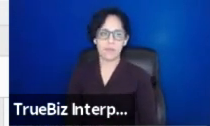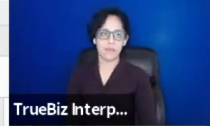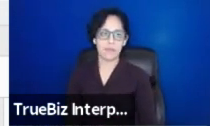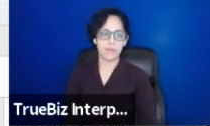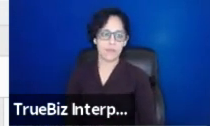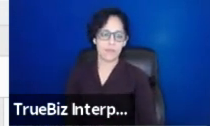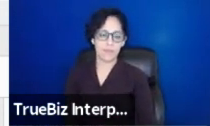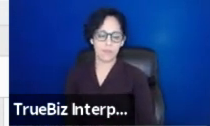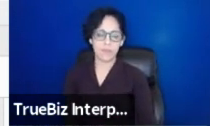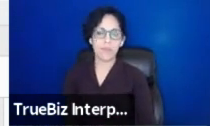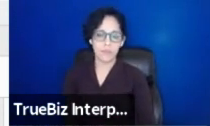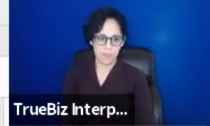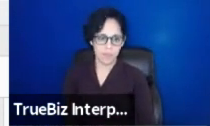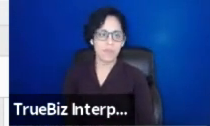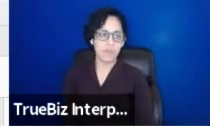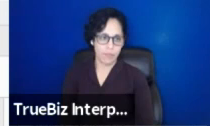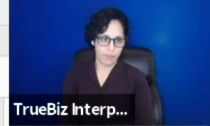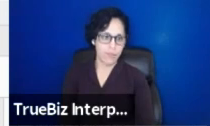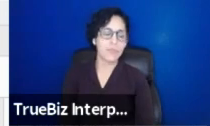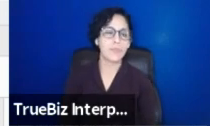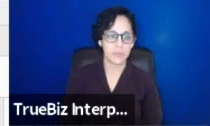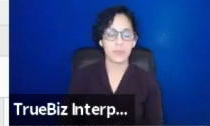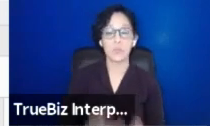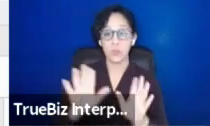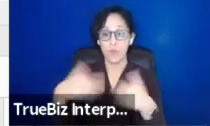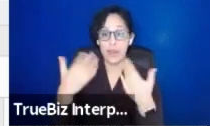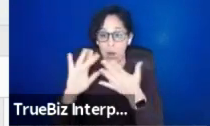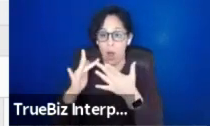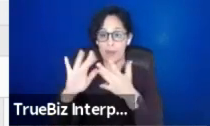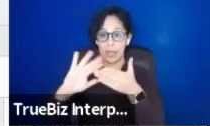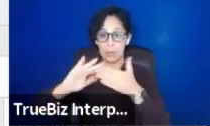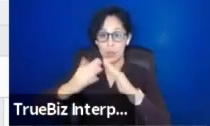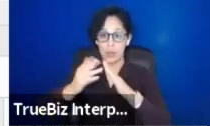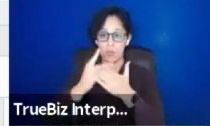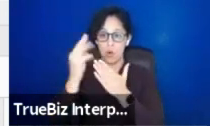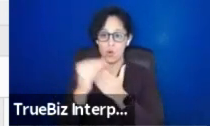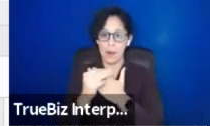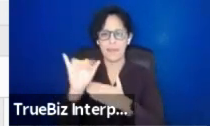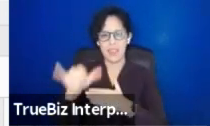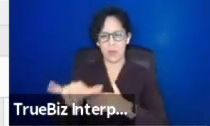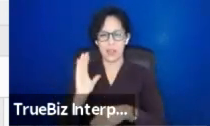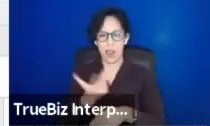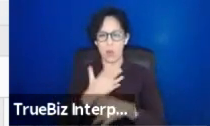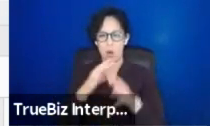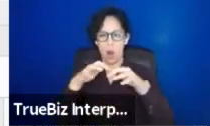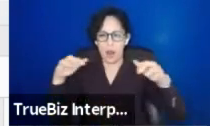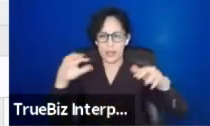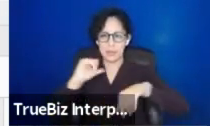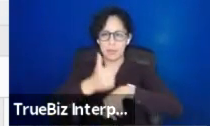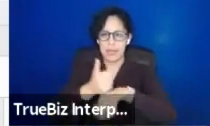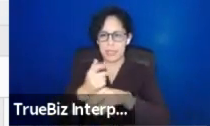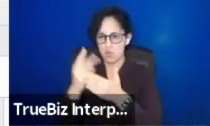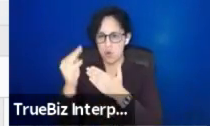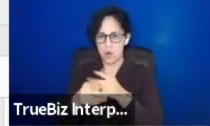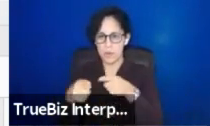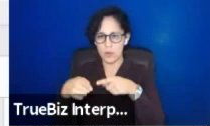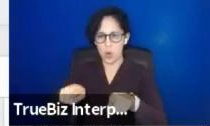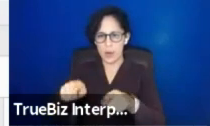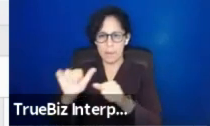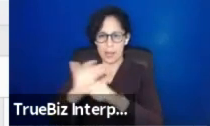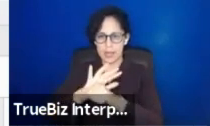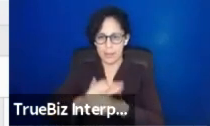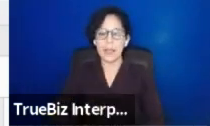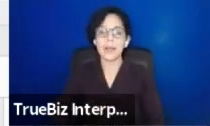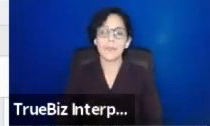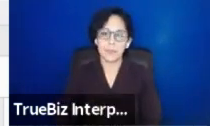Um, we had our online community programs. Well, uh, it was sort of our audience based program during the pandemic. And we started